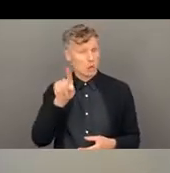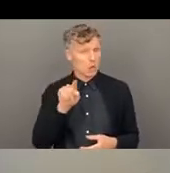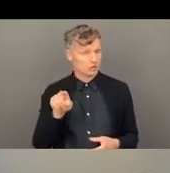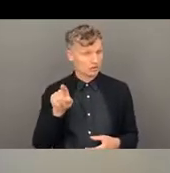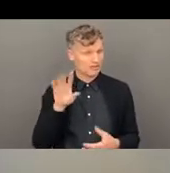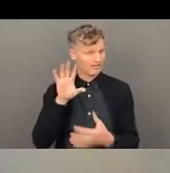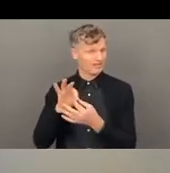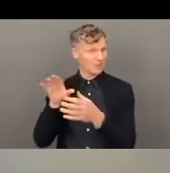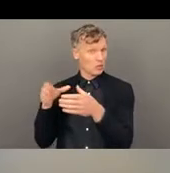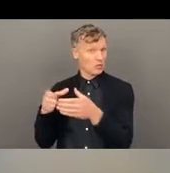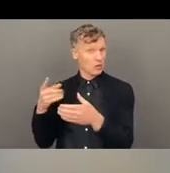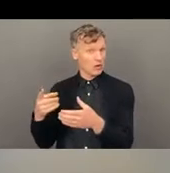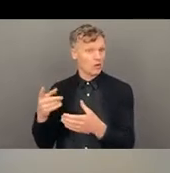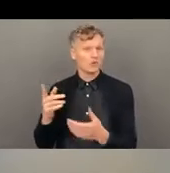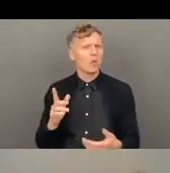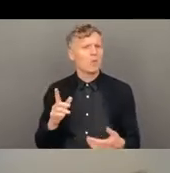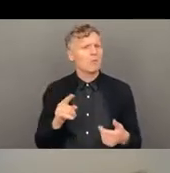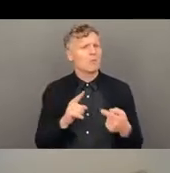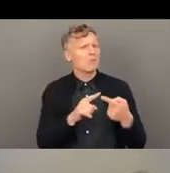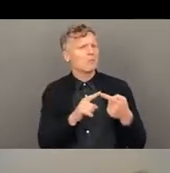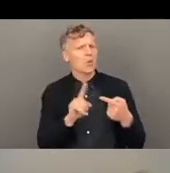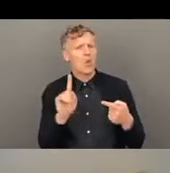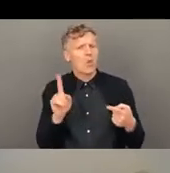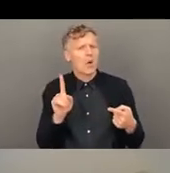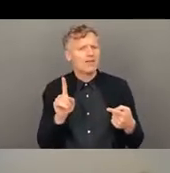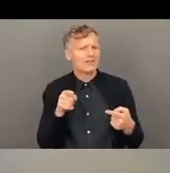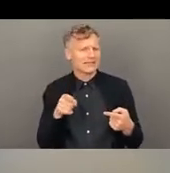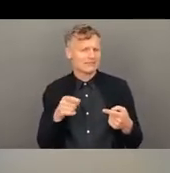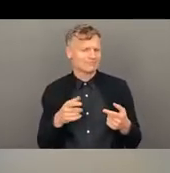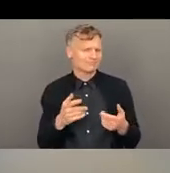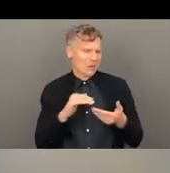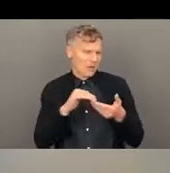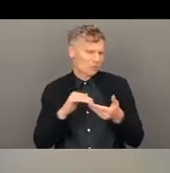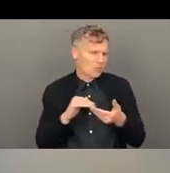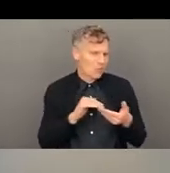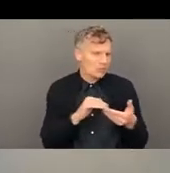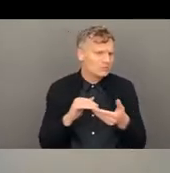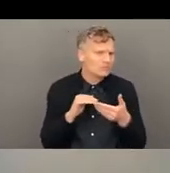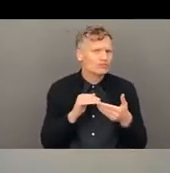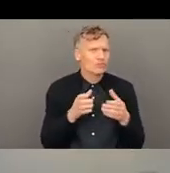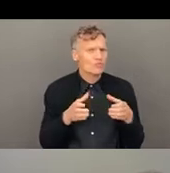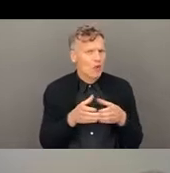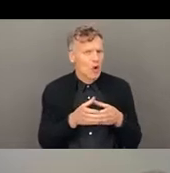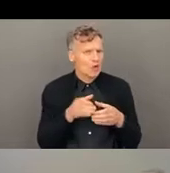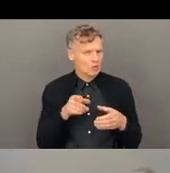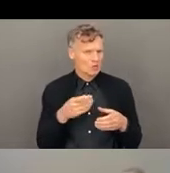as a challenge or challenges for you as a small NGO or organization joining the CHS?